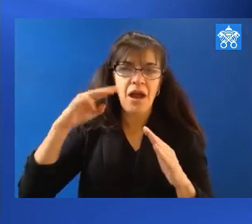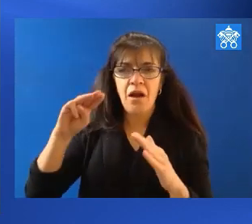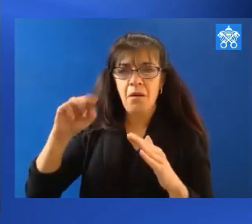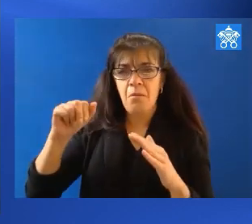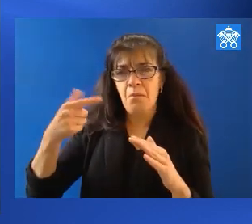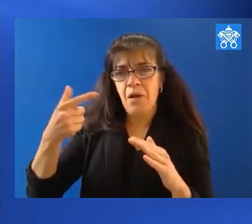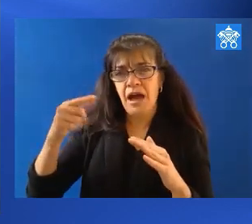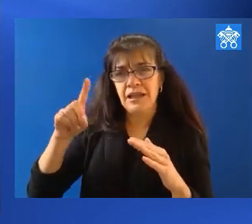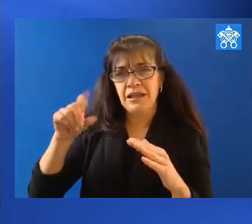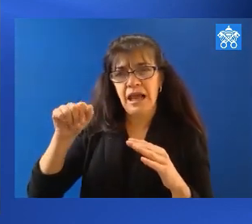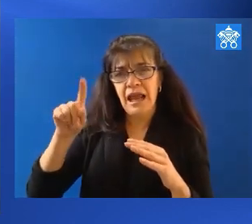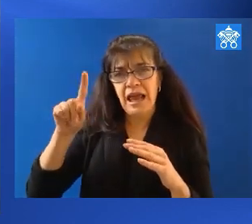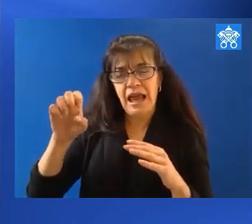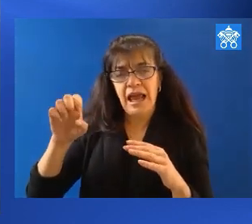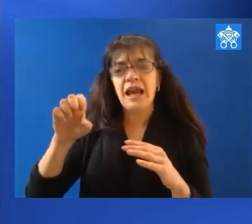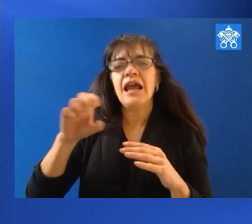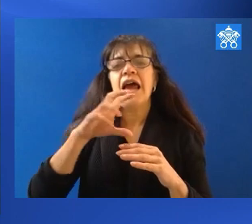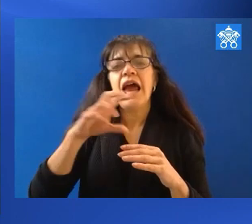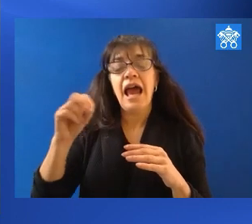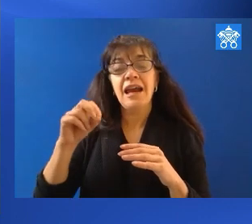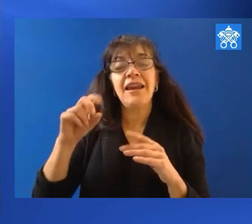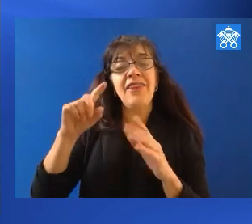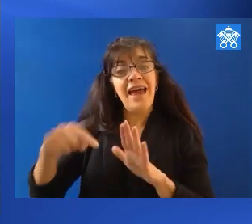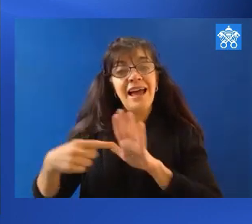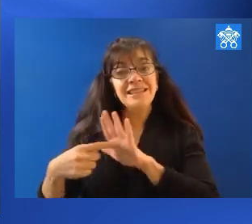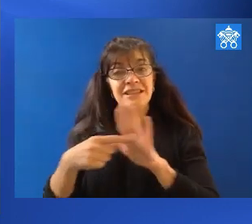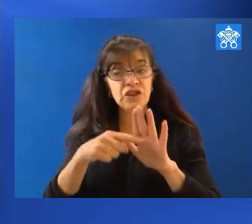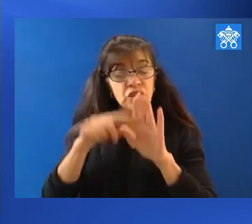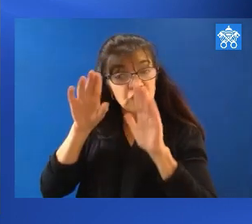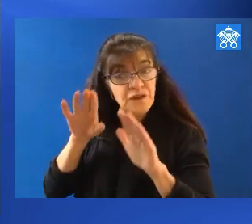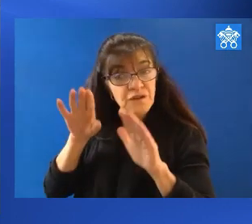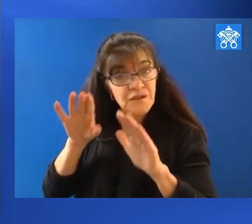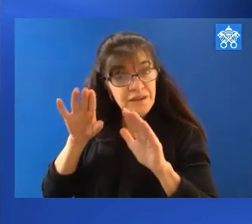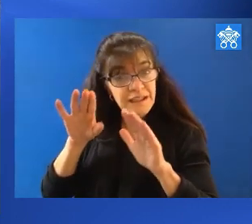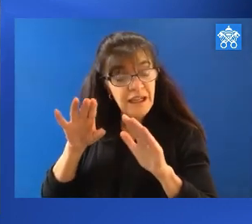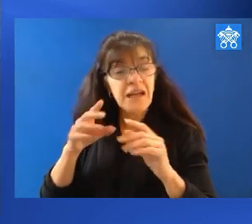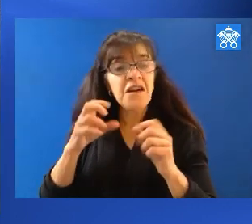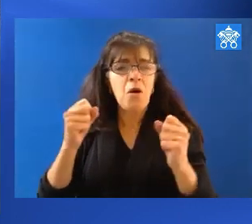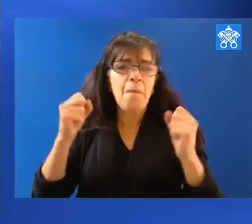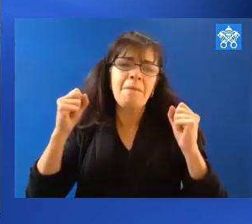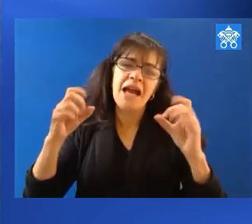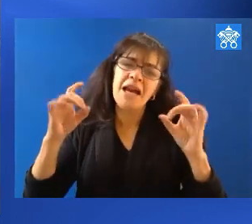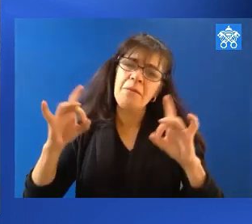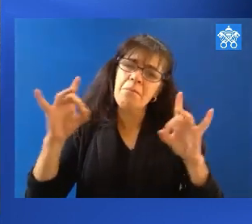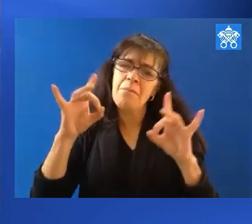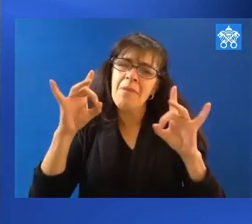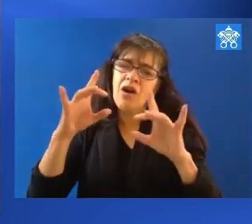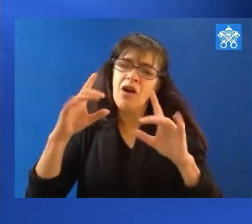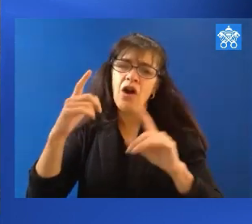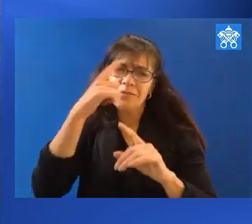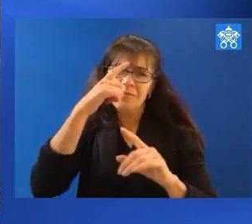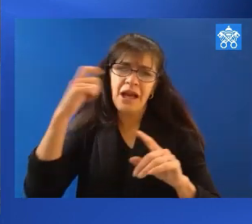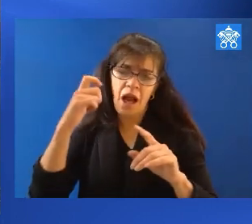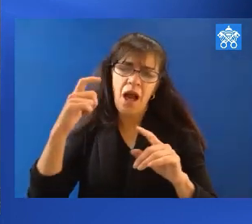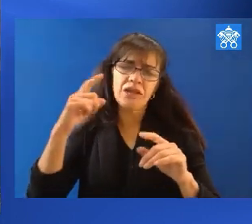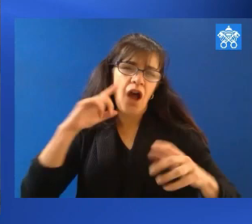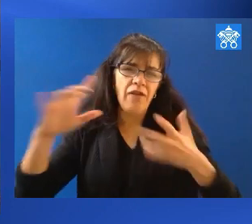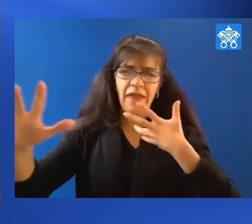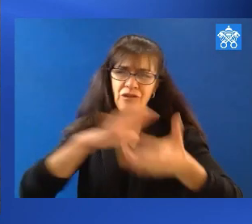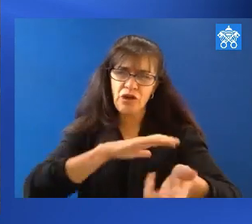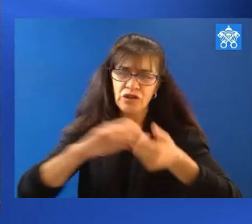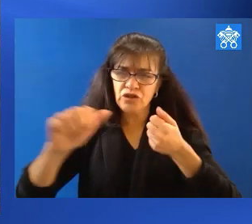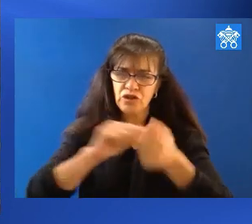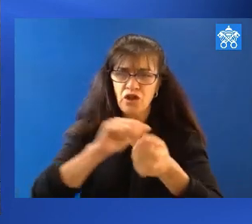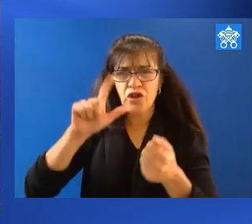But it is also been revered and venerated for the many miracles that many Peruvians